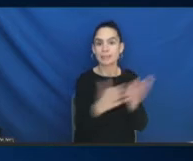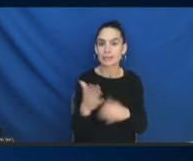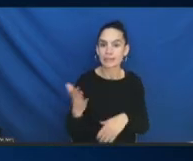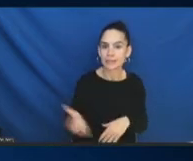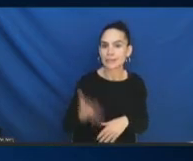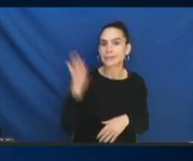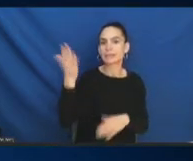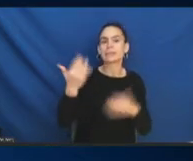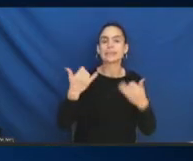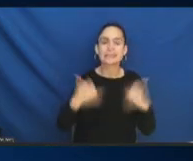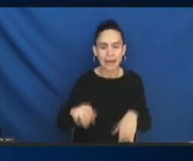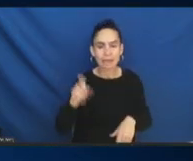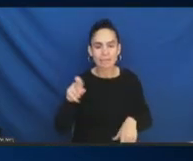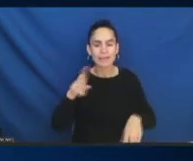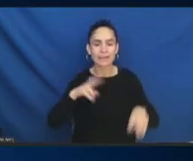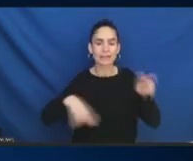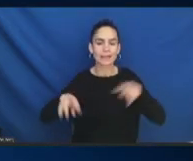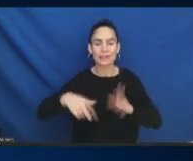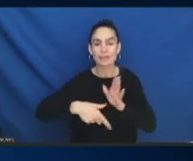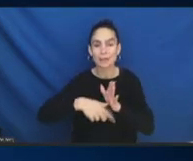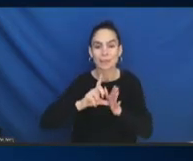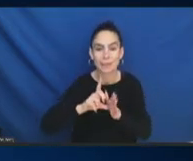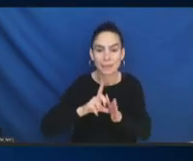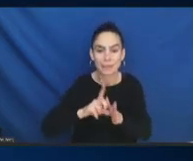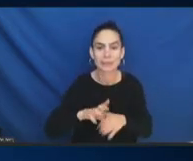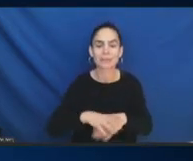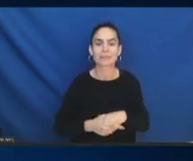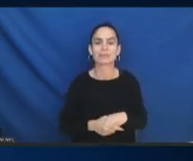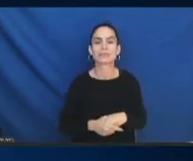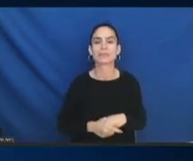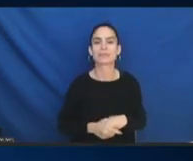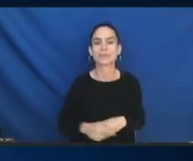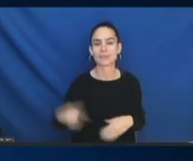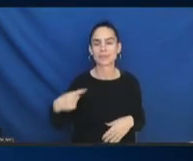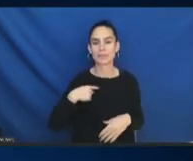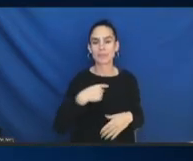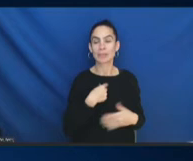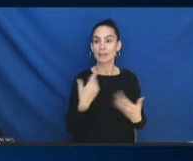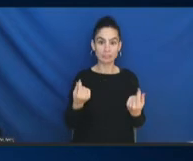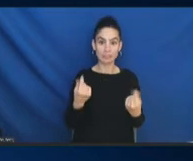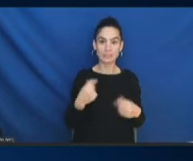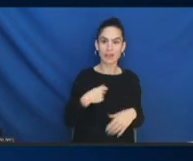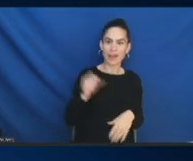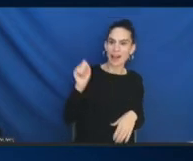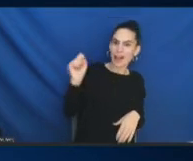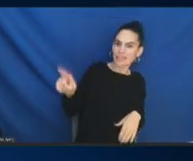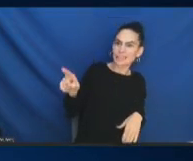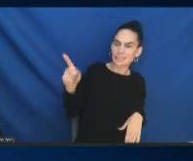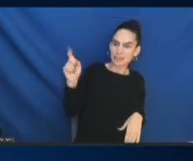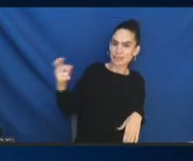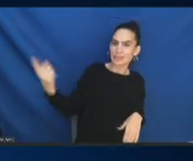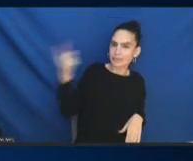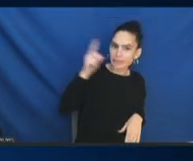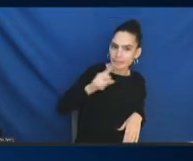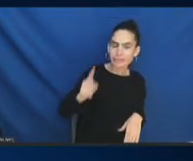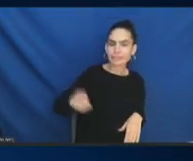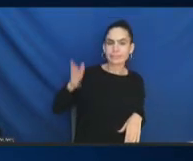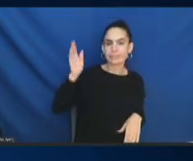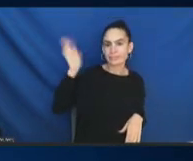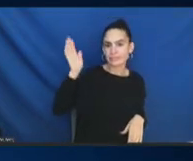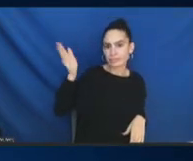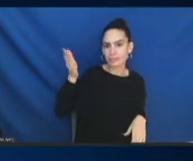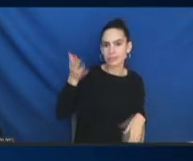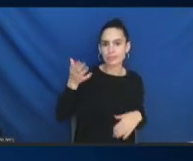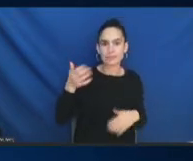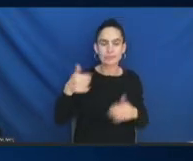And so, I think what we can do is we can ask them to come speak to you in one of the subcommittees and give you